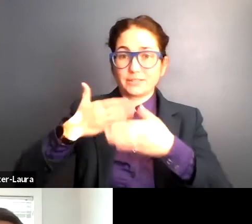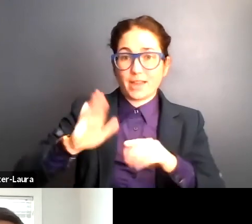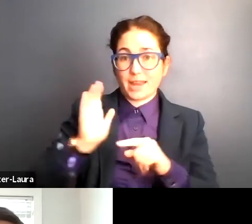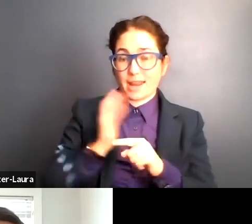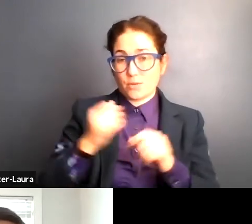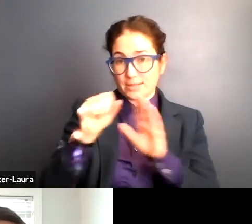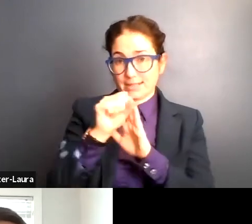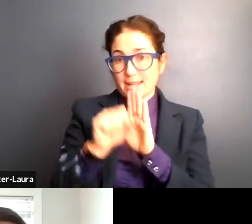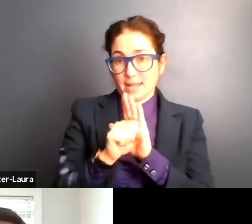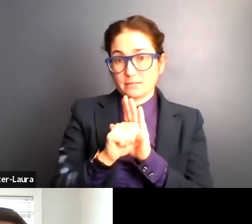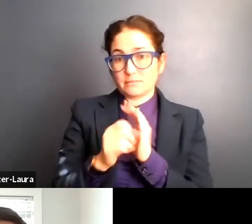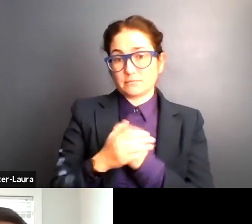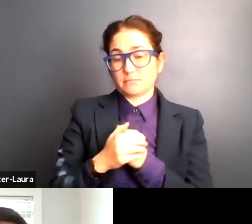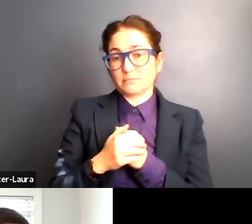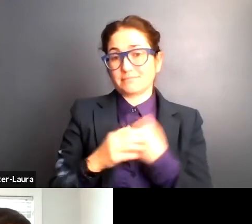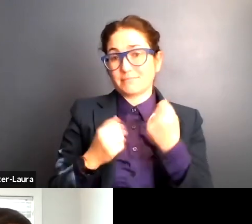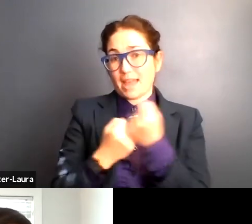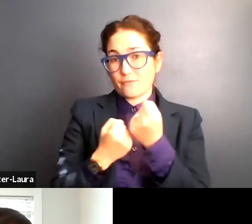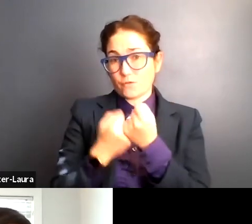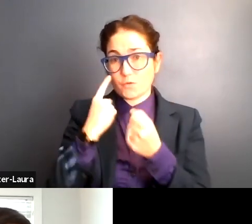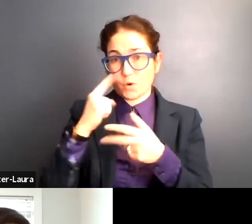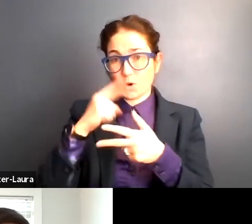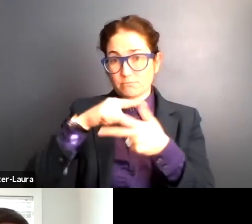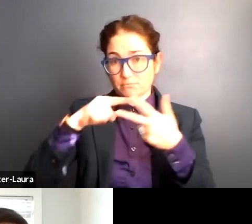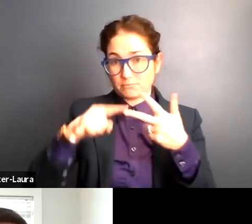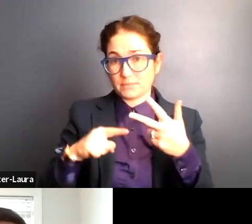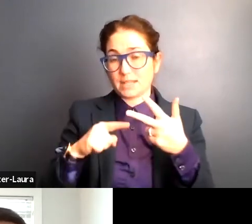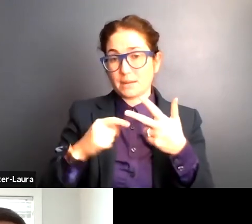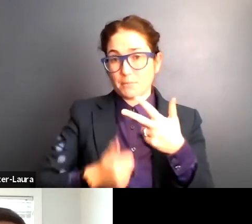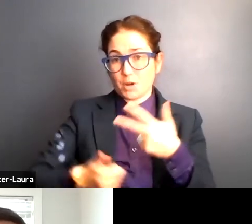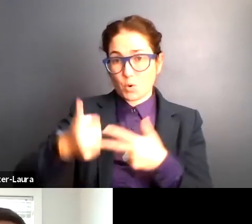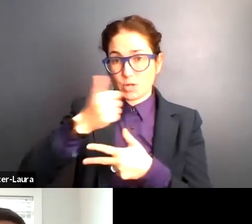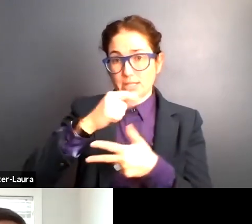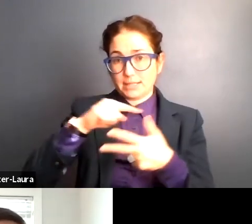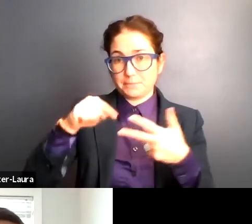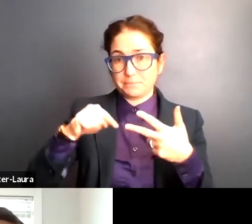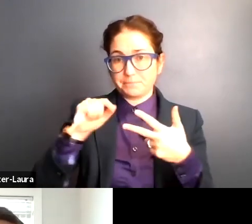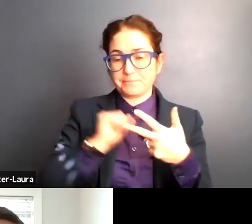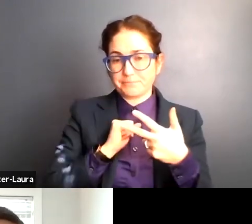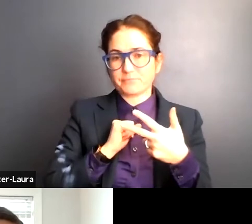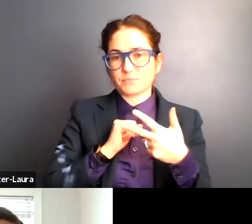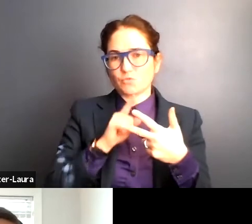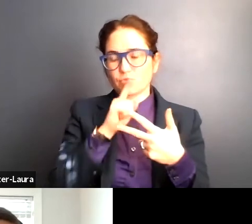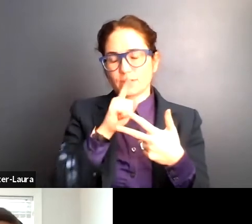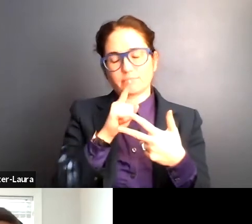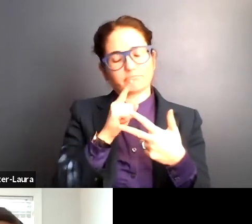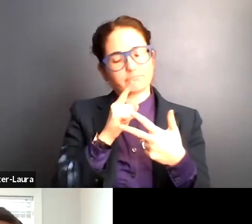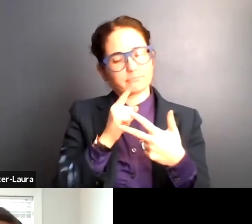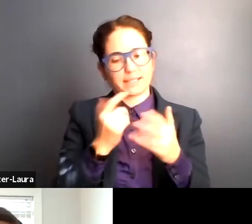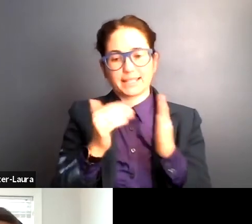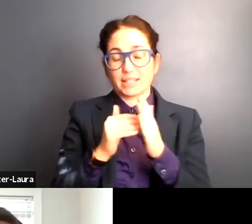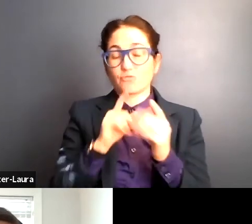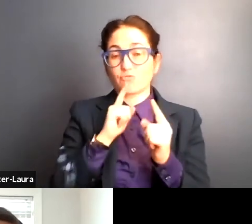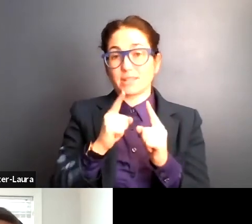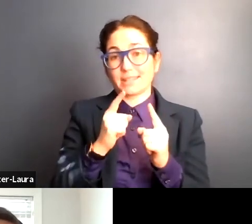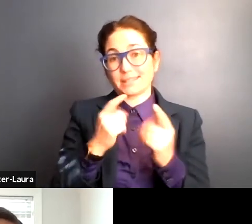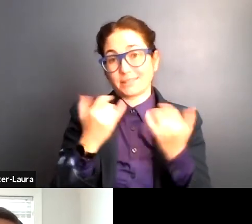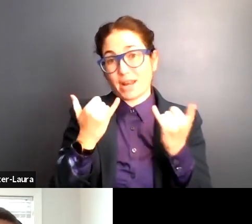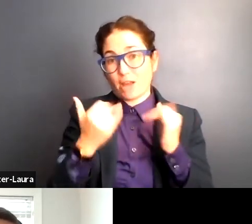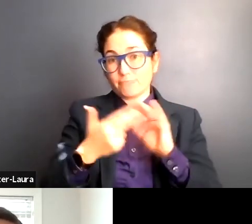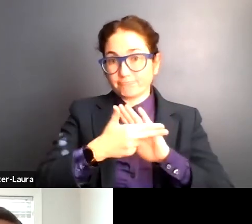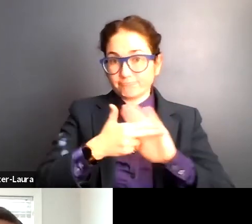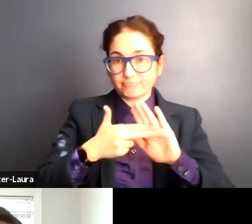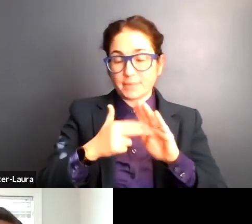And we've been advocating for three main priorities that I think, um, are just again, being highlighted because of COVID